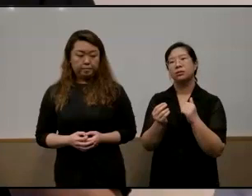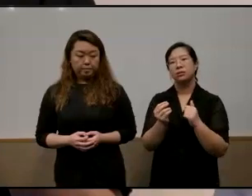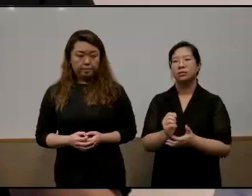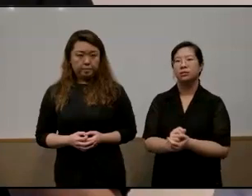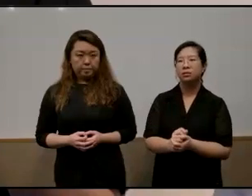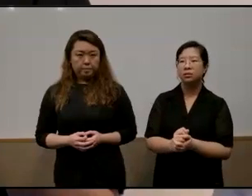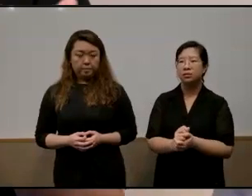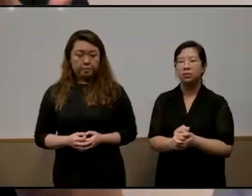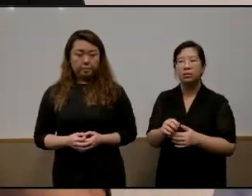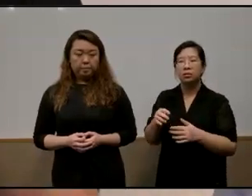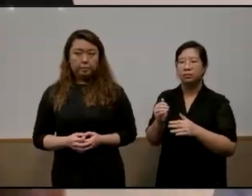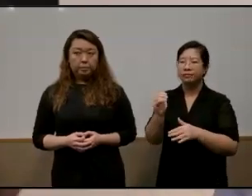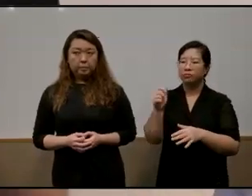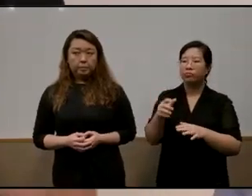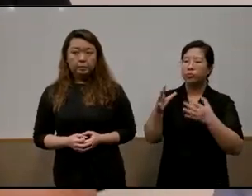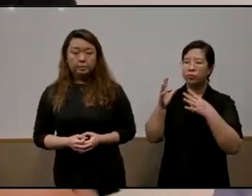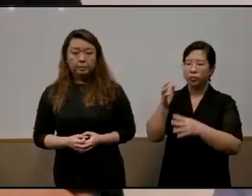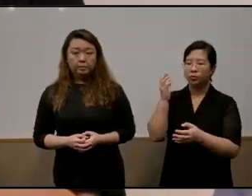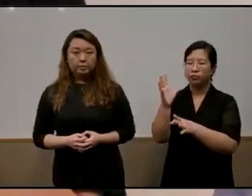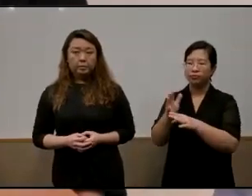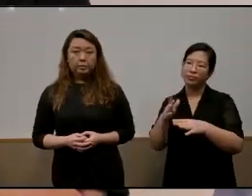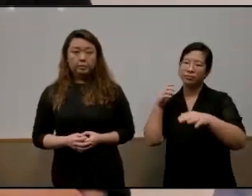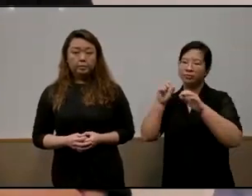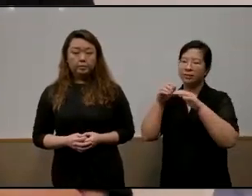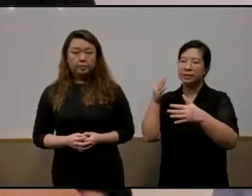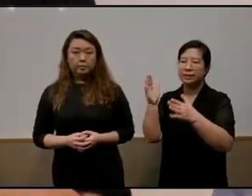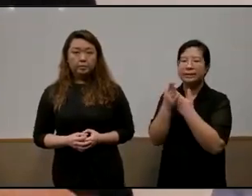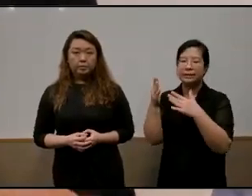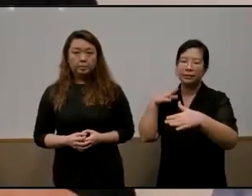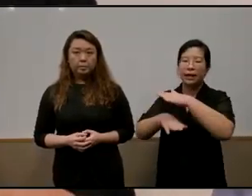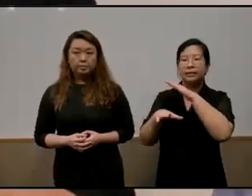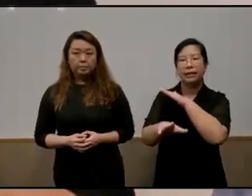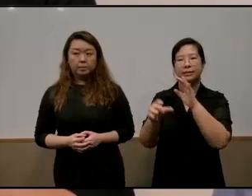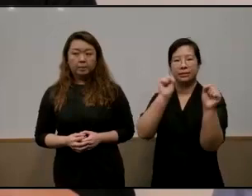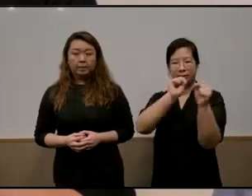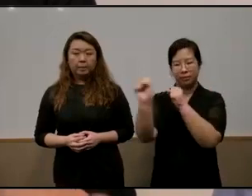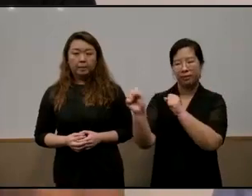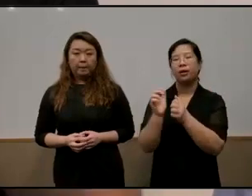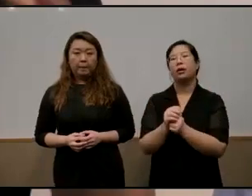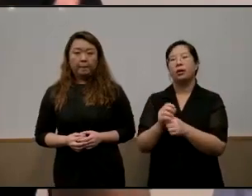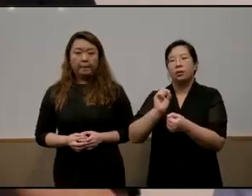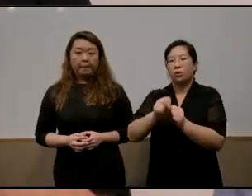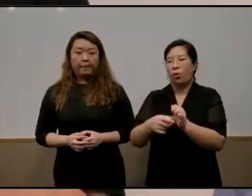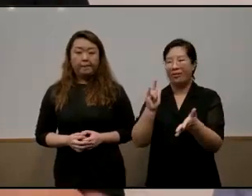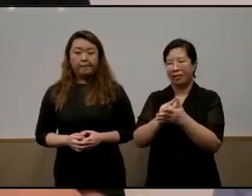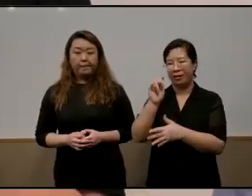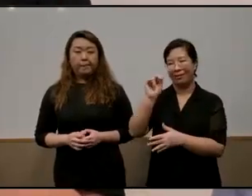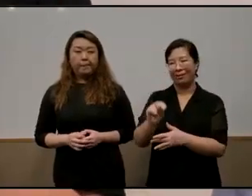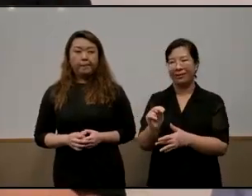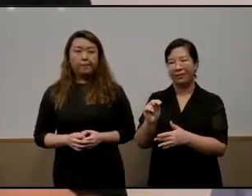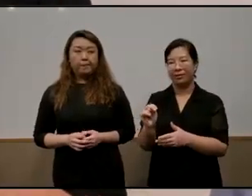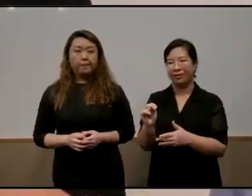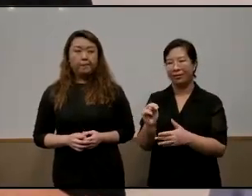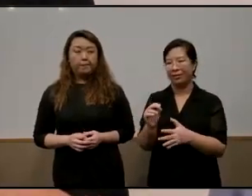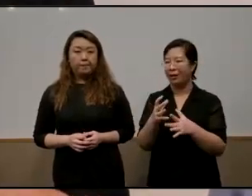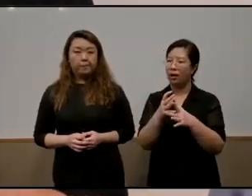as they can from the access to the system um so that require a whole host of uh